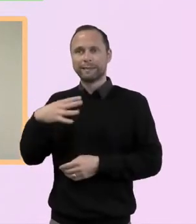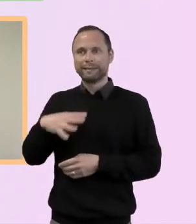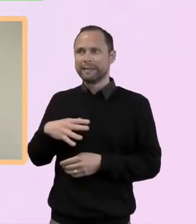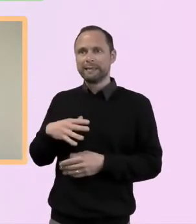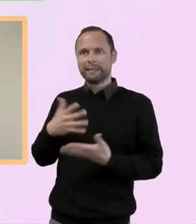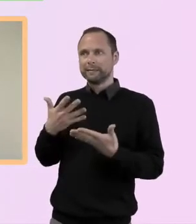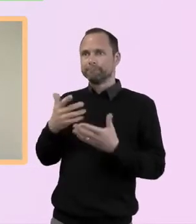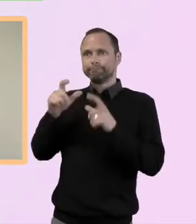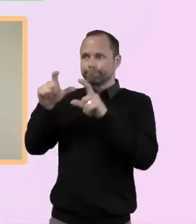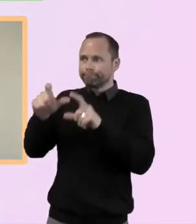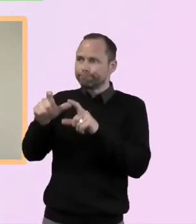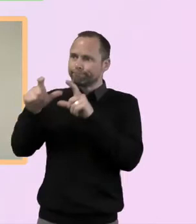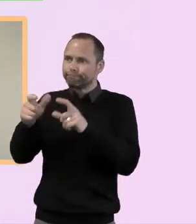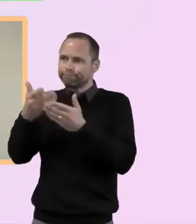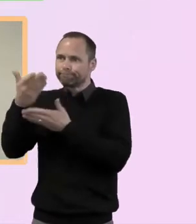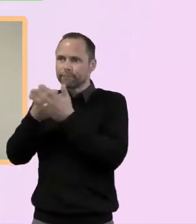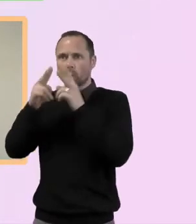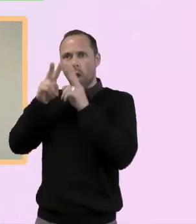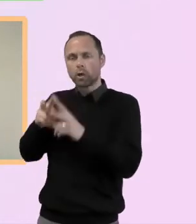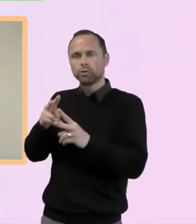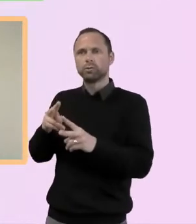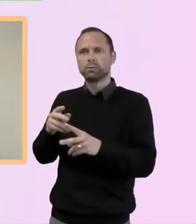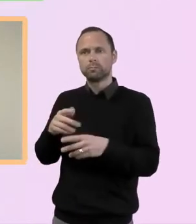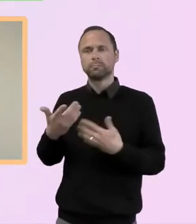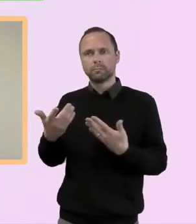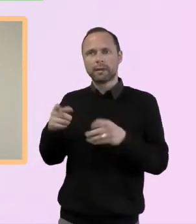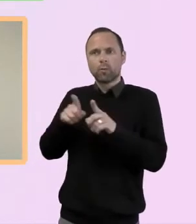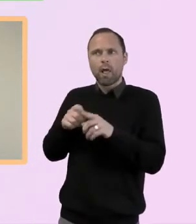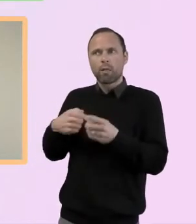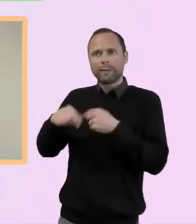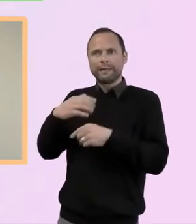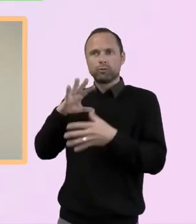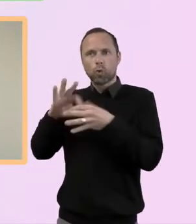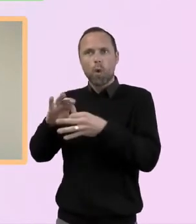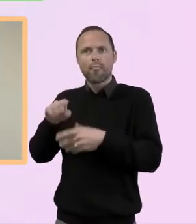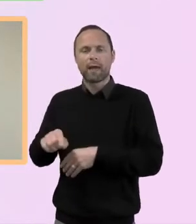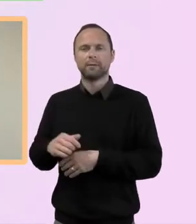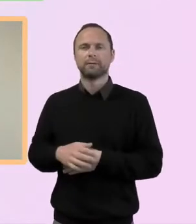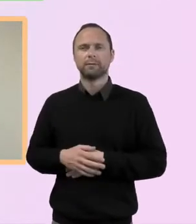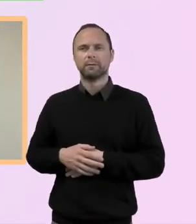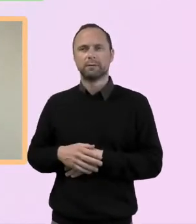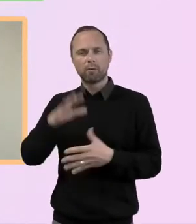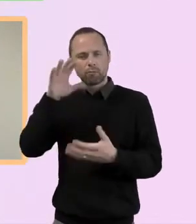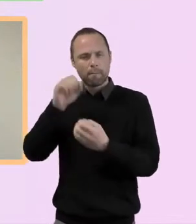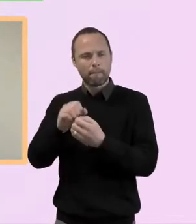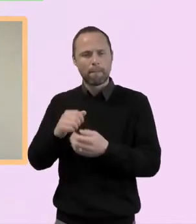social media spaces. And I remember Alice actually saying something when we were just chatting around